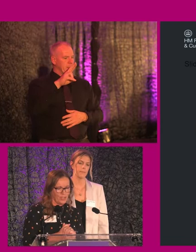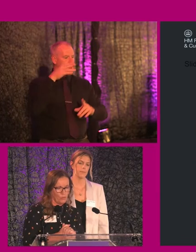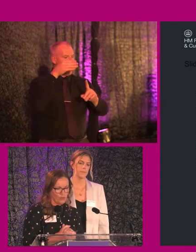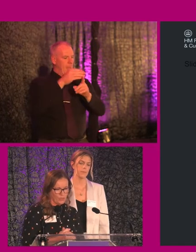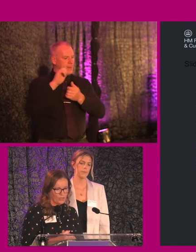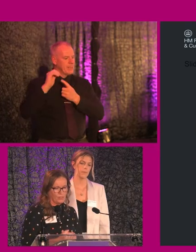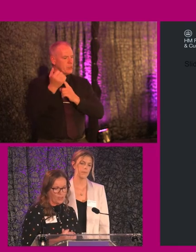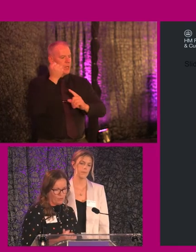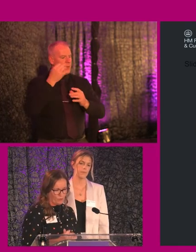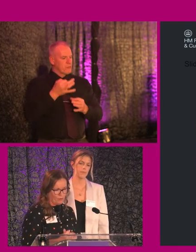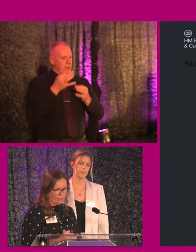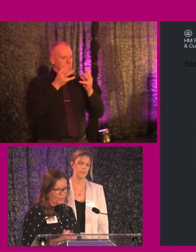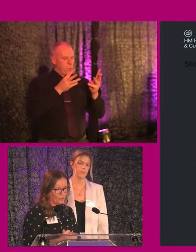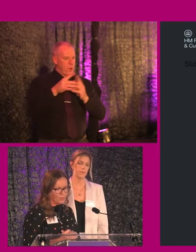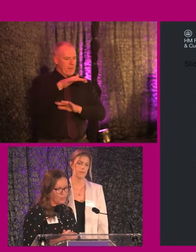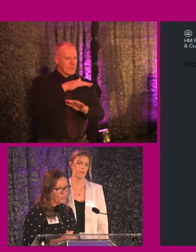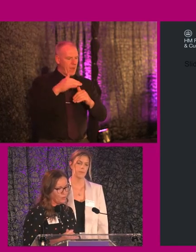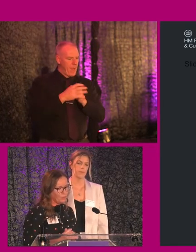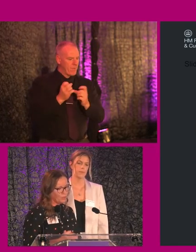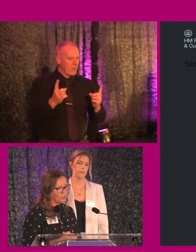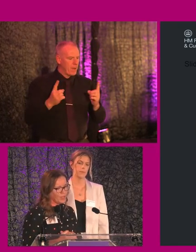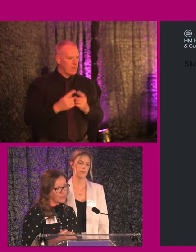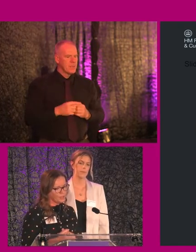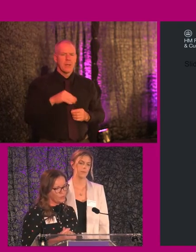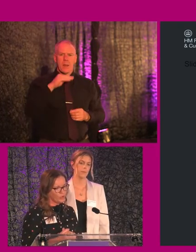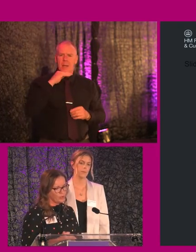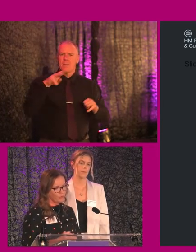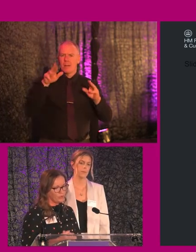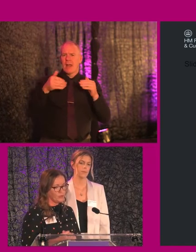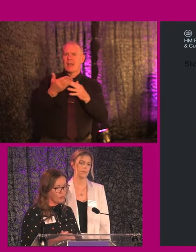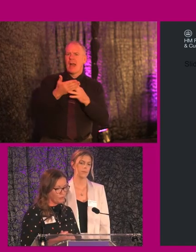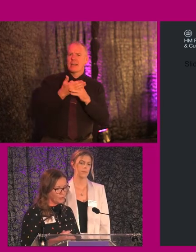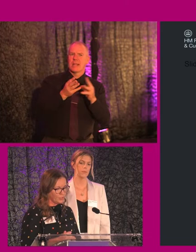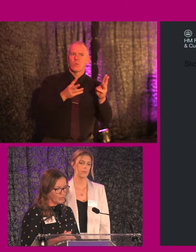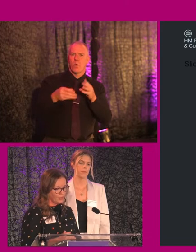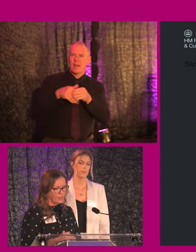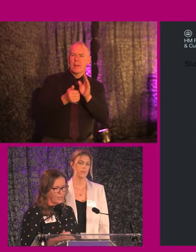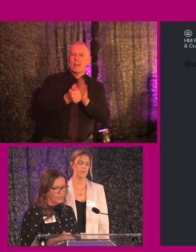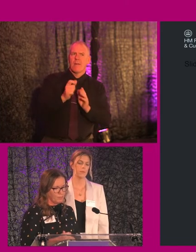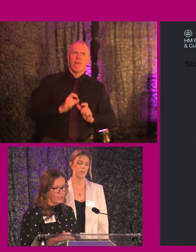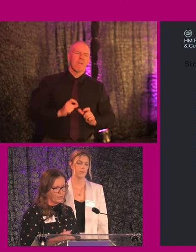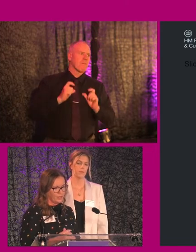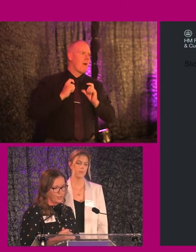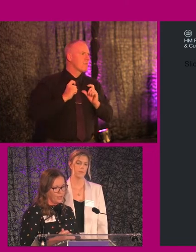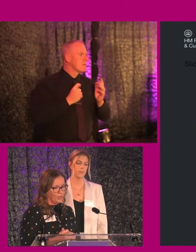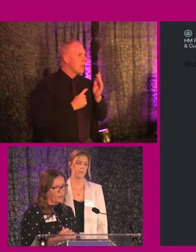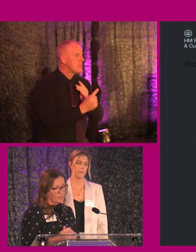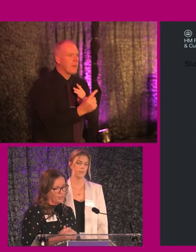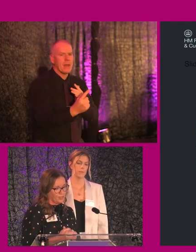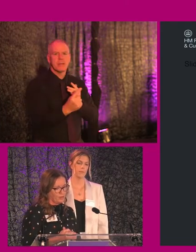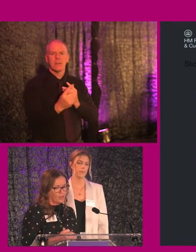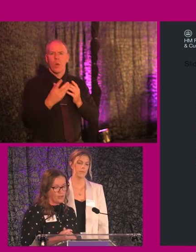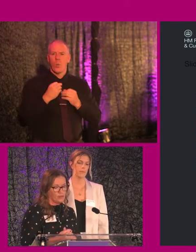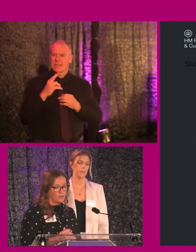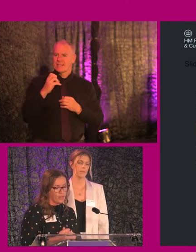deliver great workplaces for everyone. So this means allowing people to access and work in our buildings confidently, independently, with